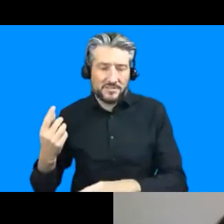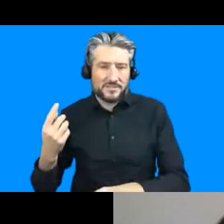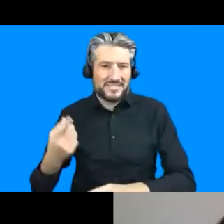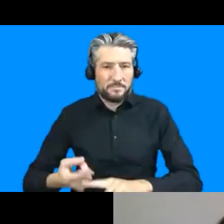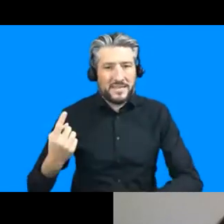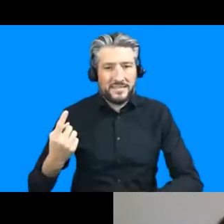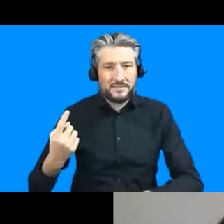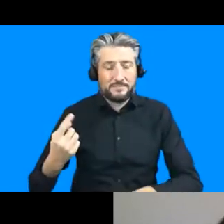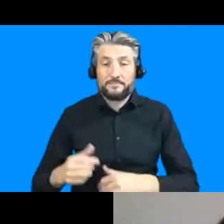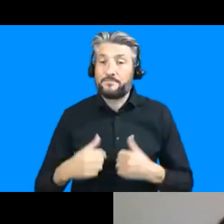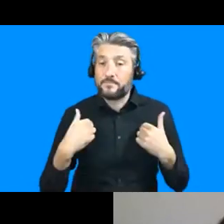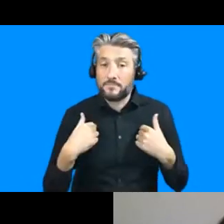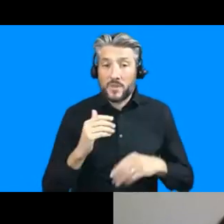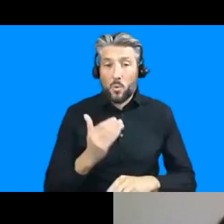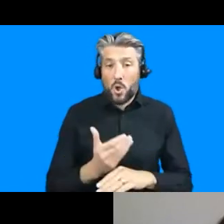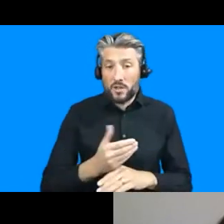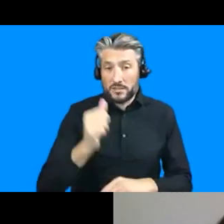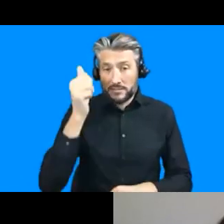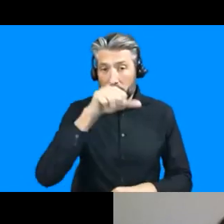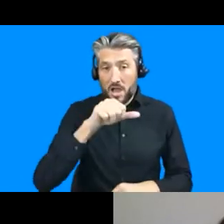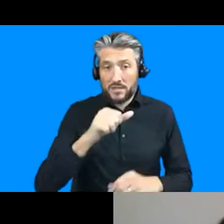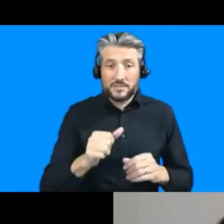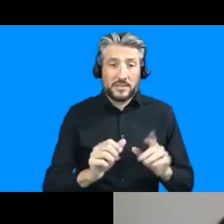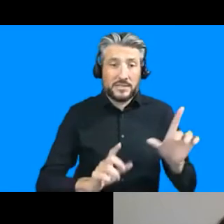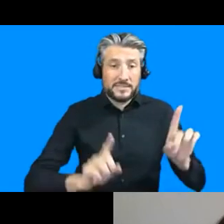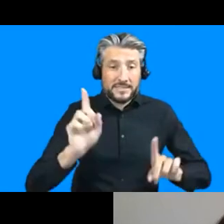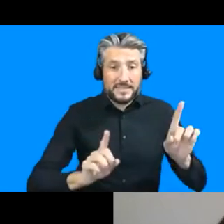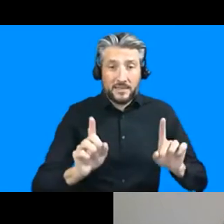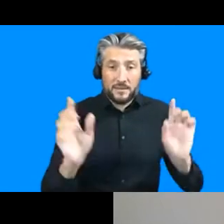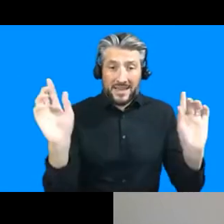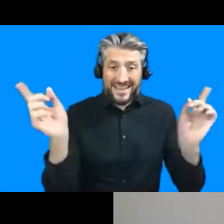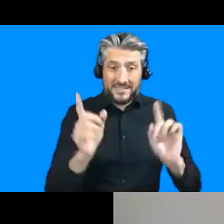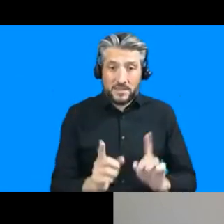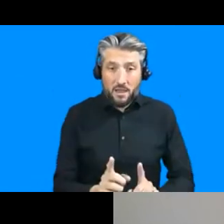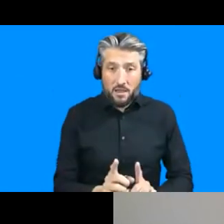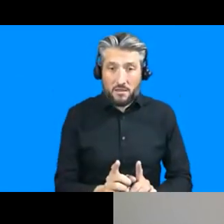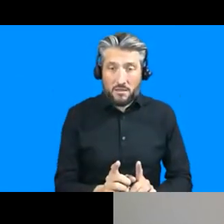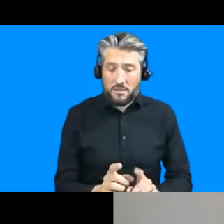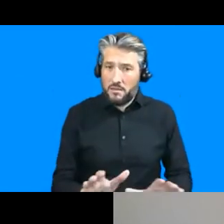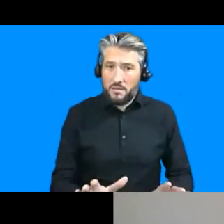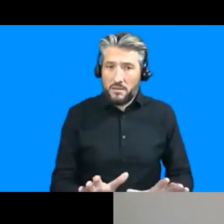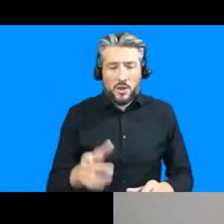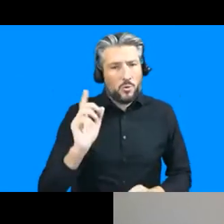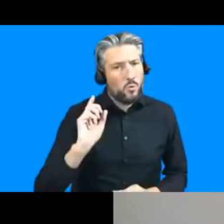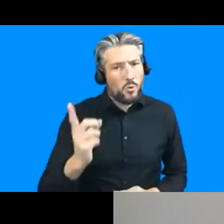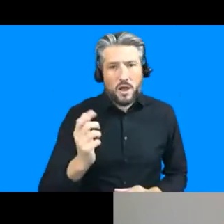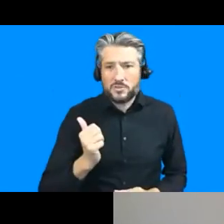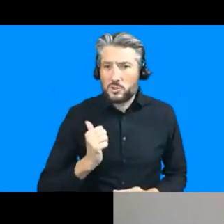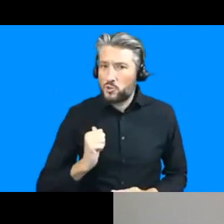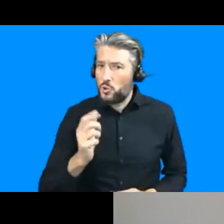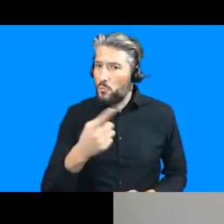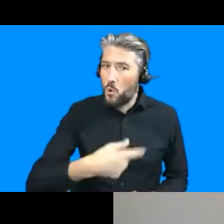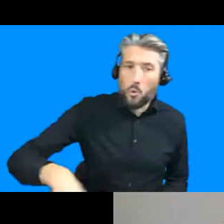with smart city missions in india we find that cities are on different trajectories you cannot assume that cities can simply log